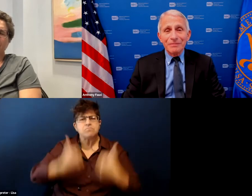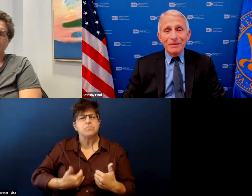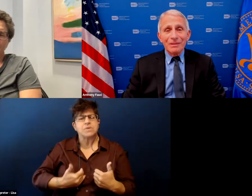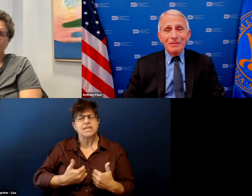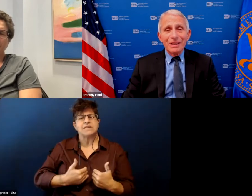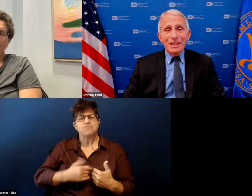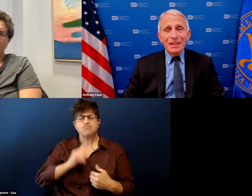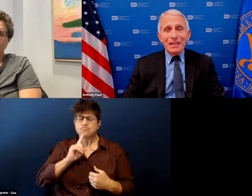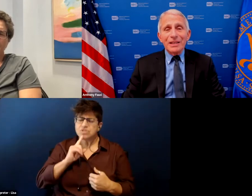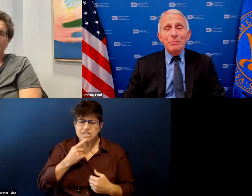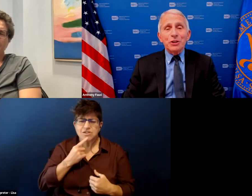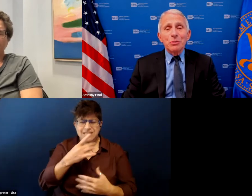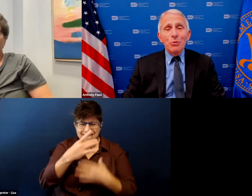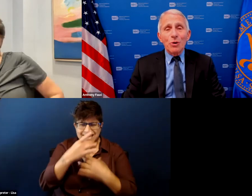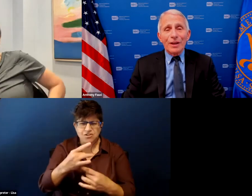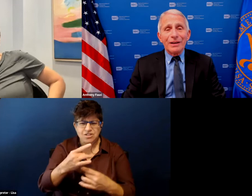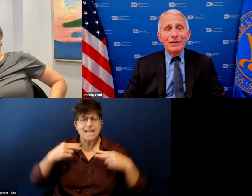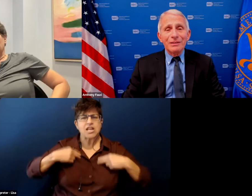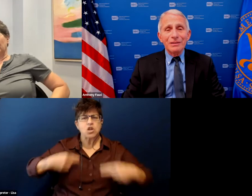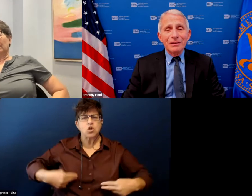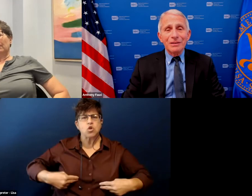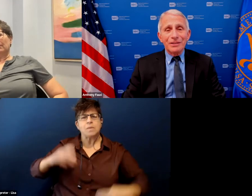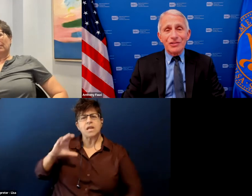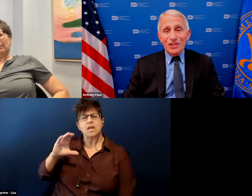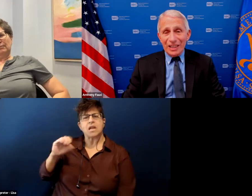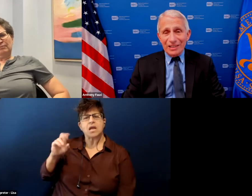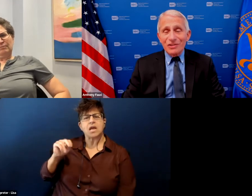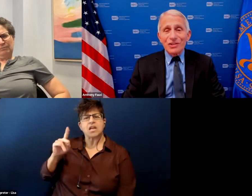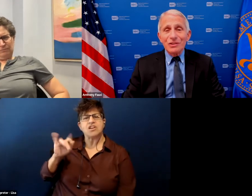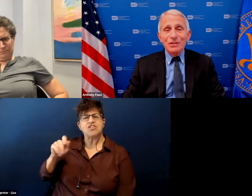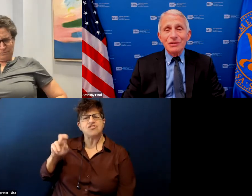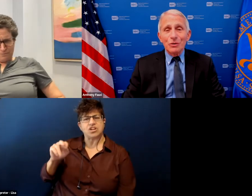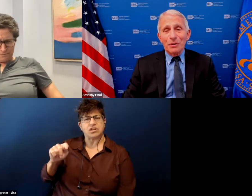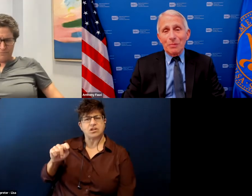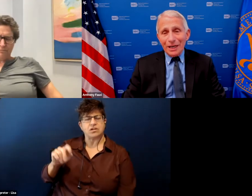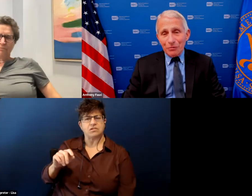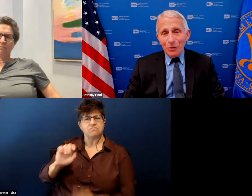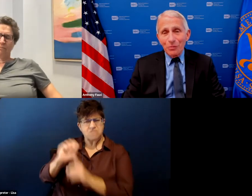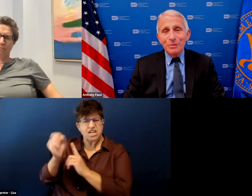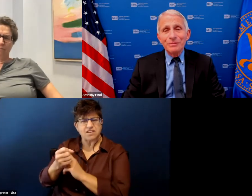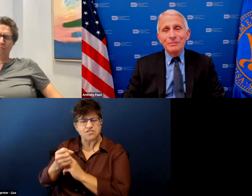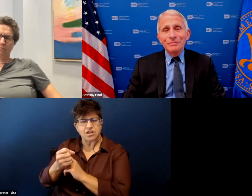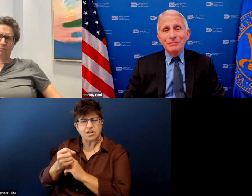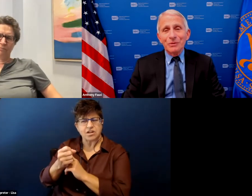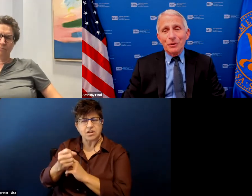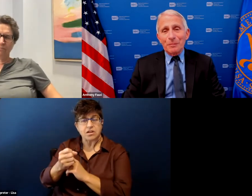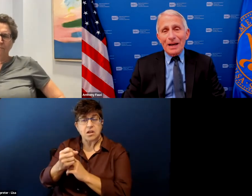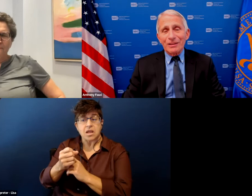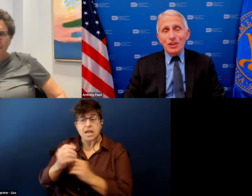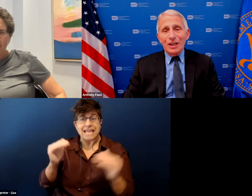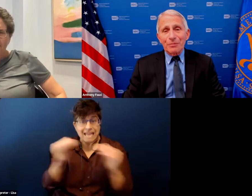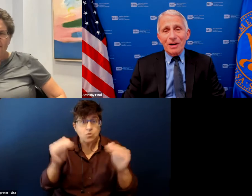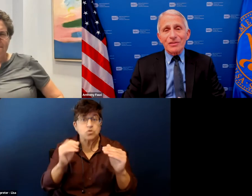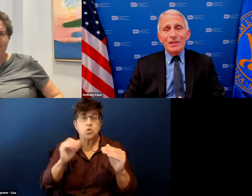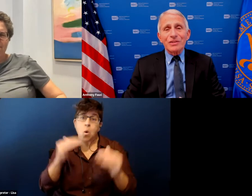eat as much or more than the disease or the microbe or the